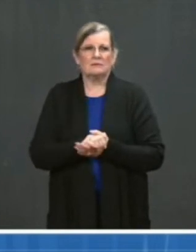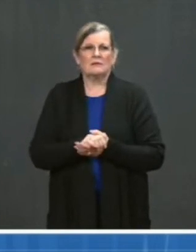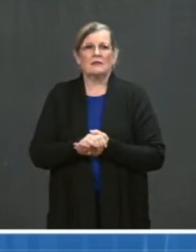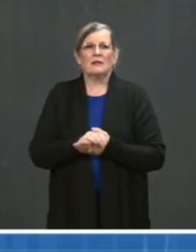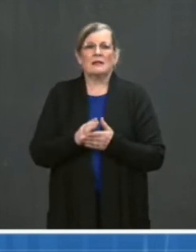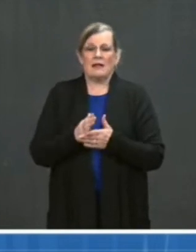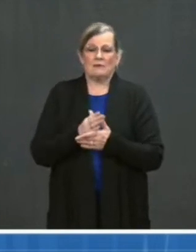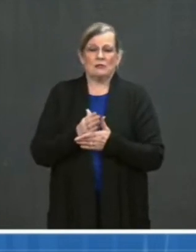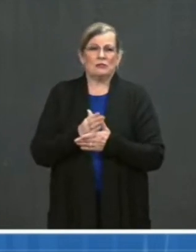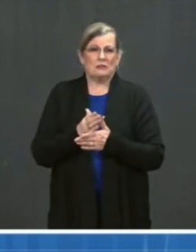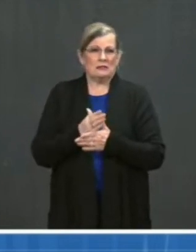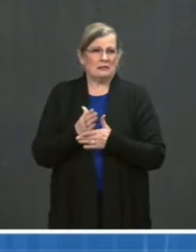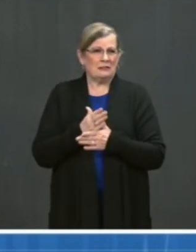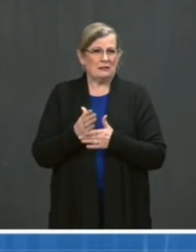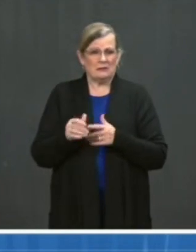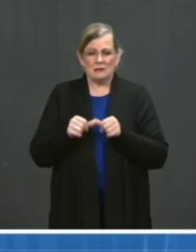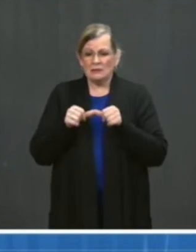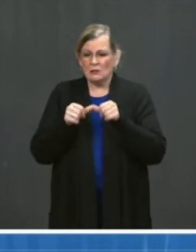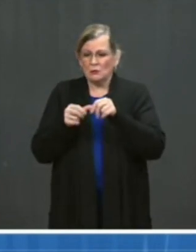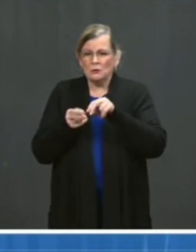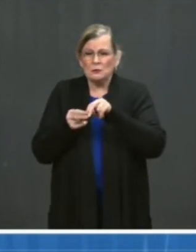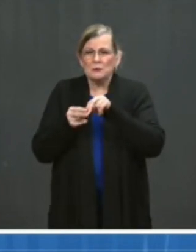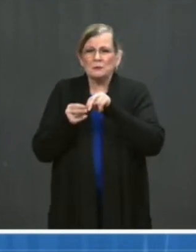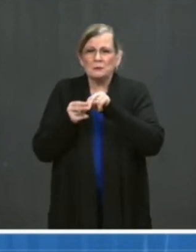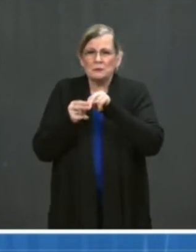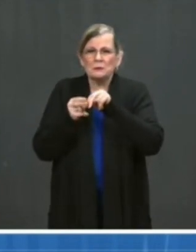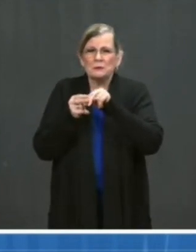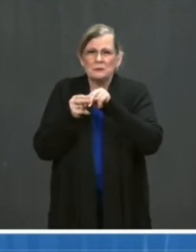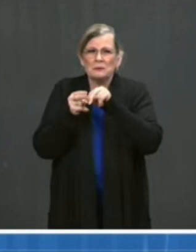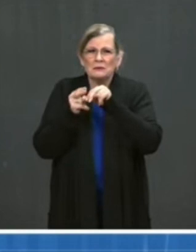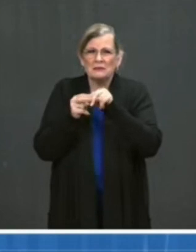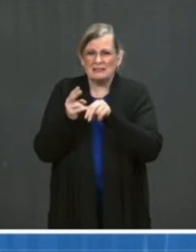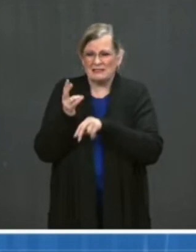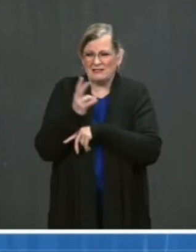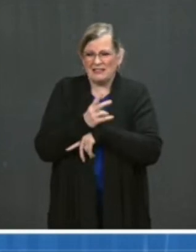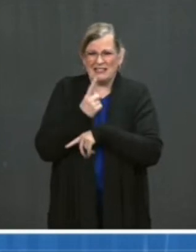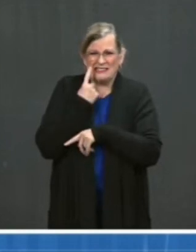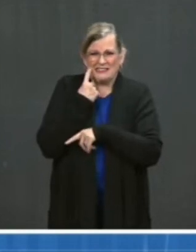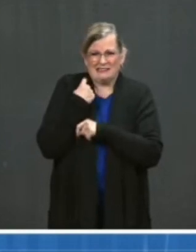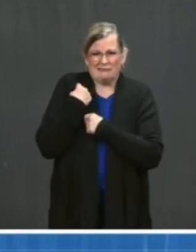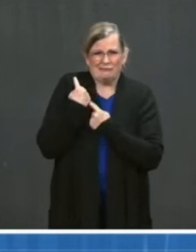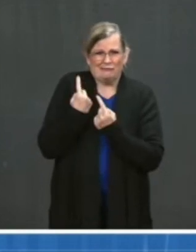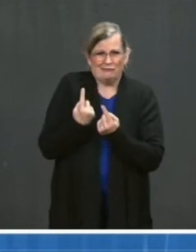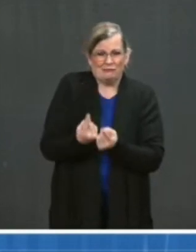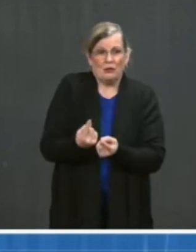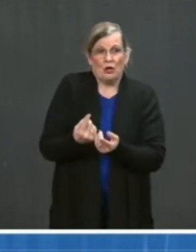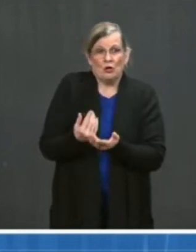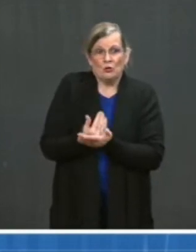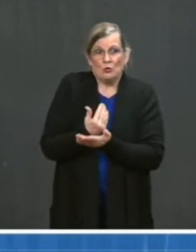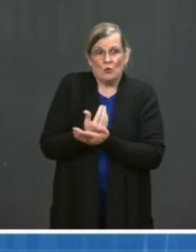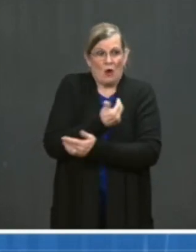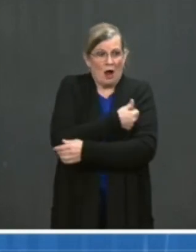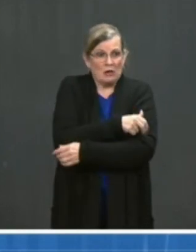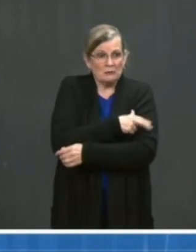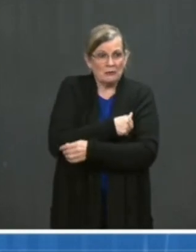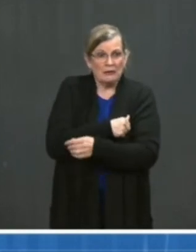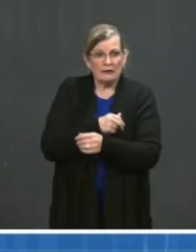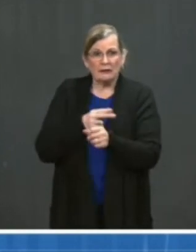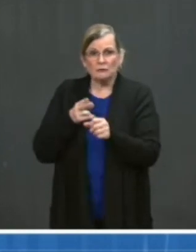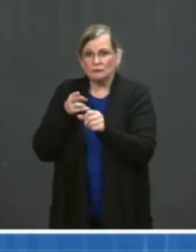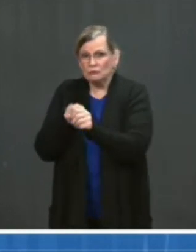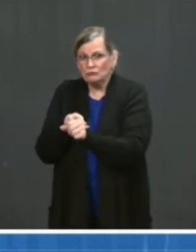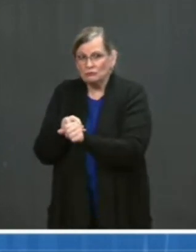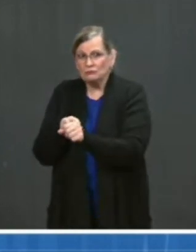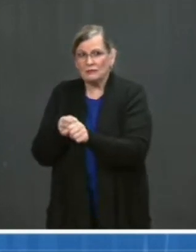seven-day period. Similar to cases, new hospitalizations continue to increase, with the most recent seven-day